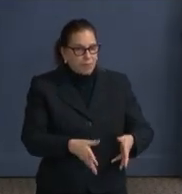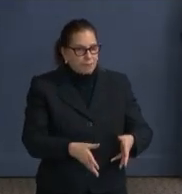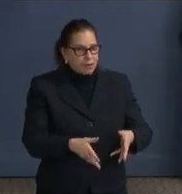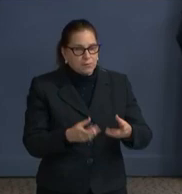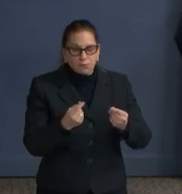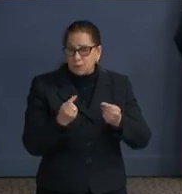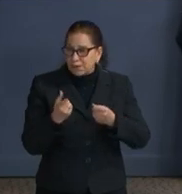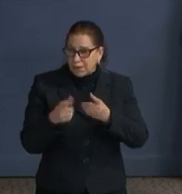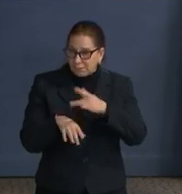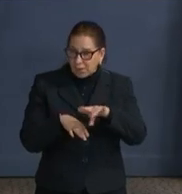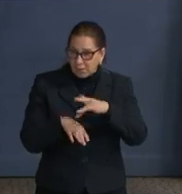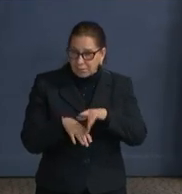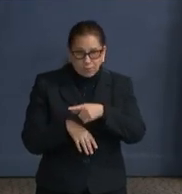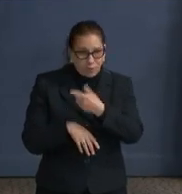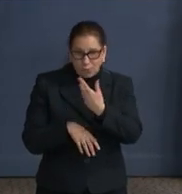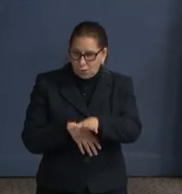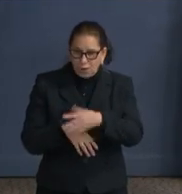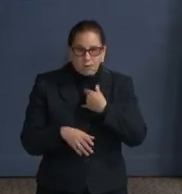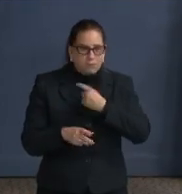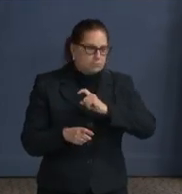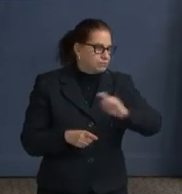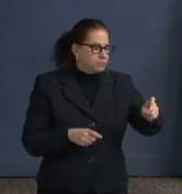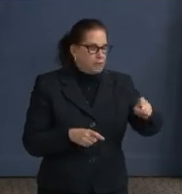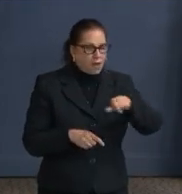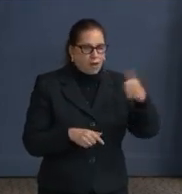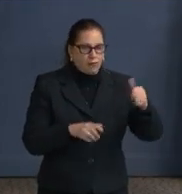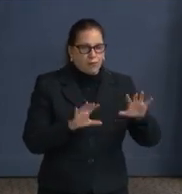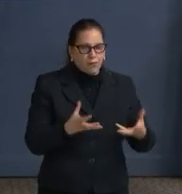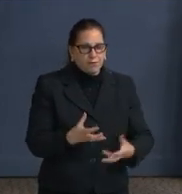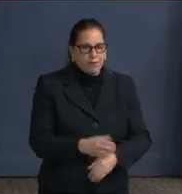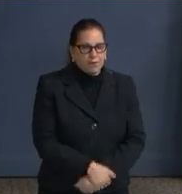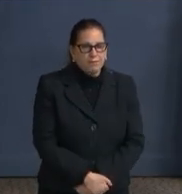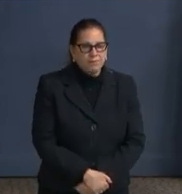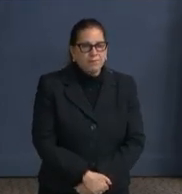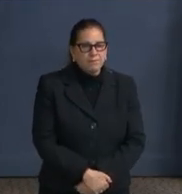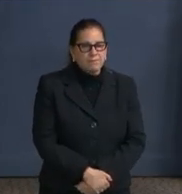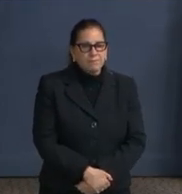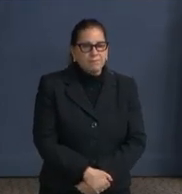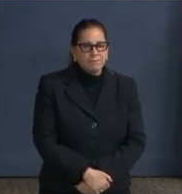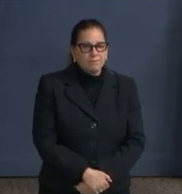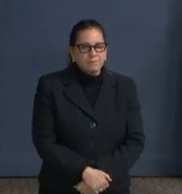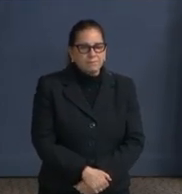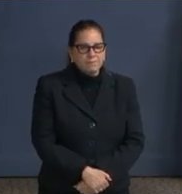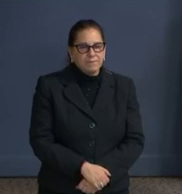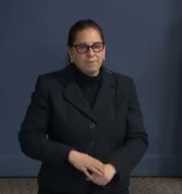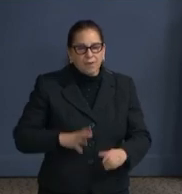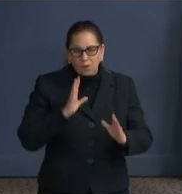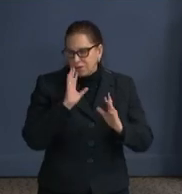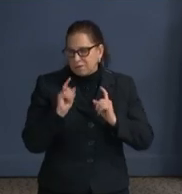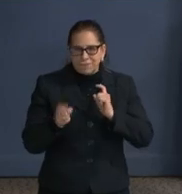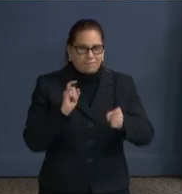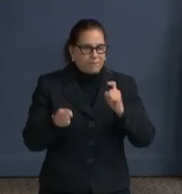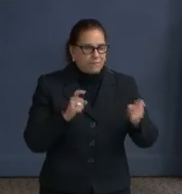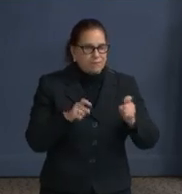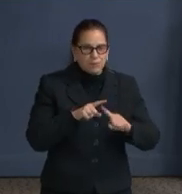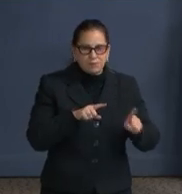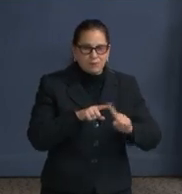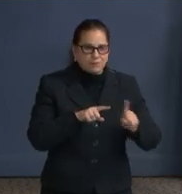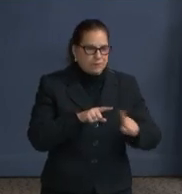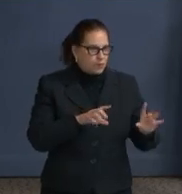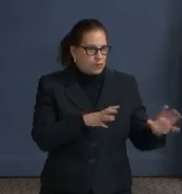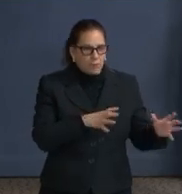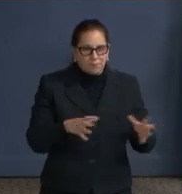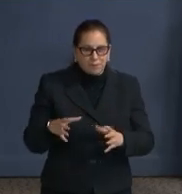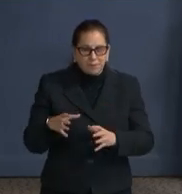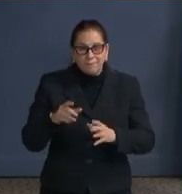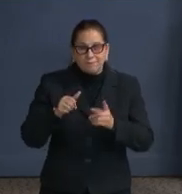Well, to your question, I think that in all of our sectors where there is great diversity, remember in our educational facility,